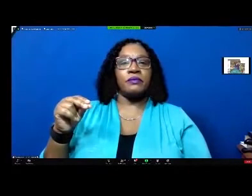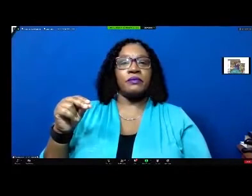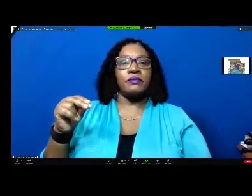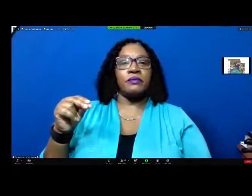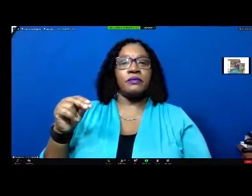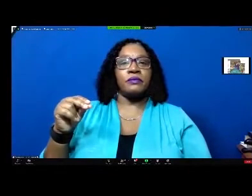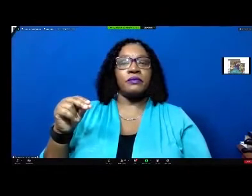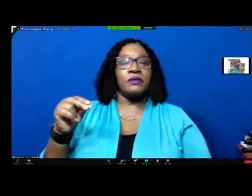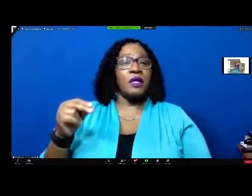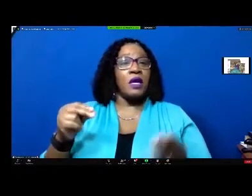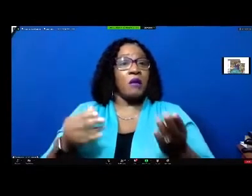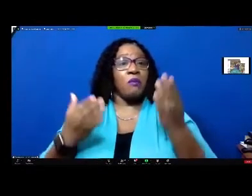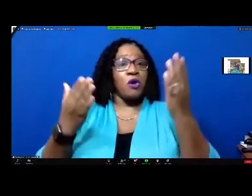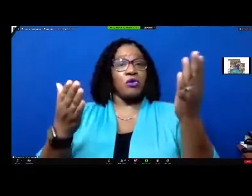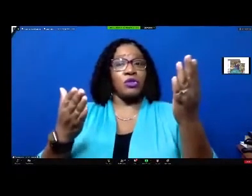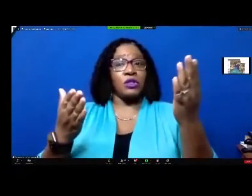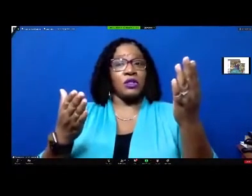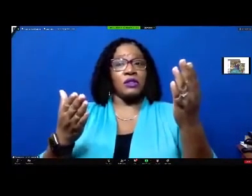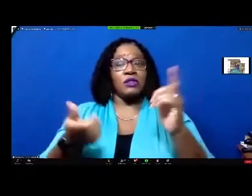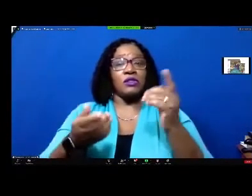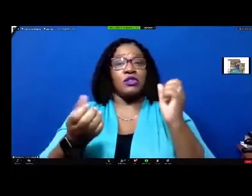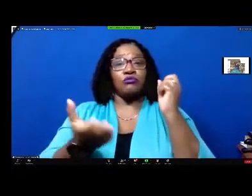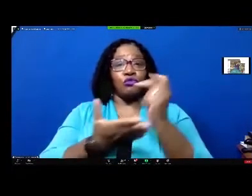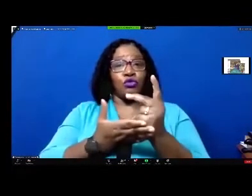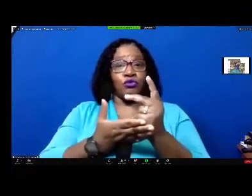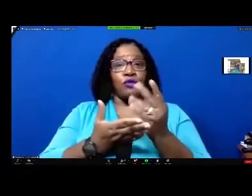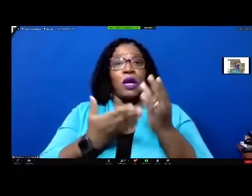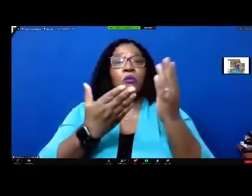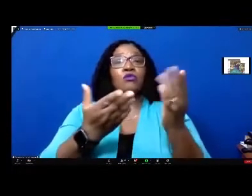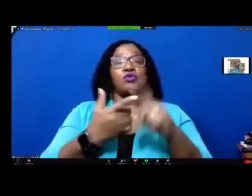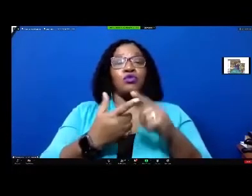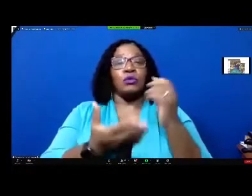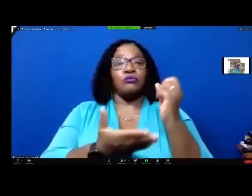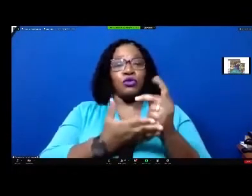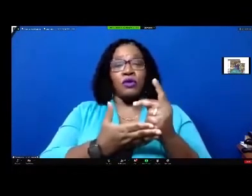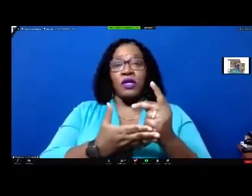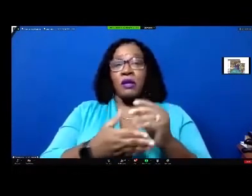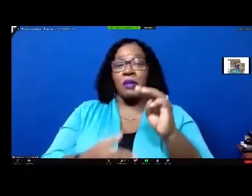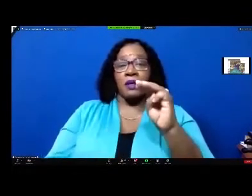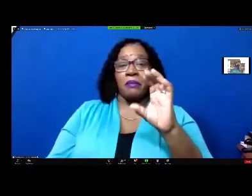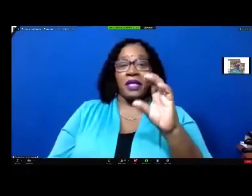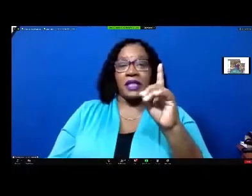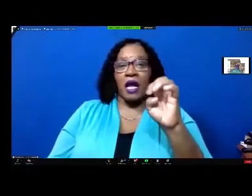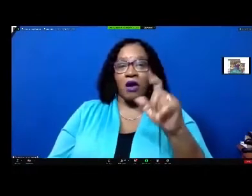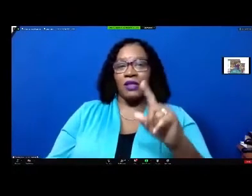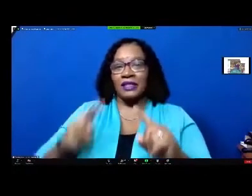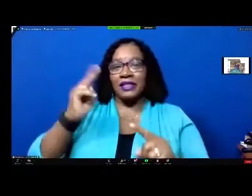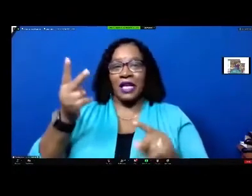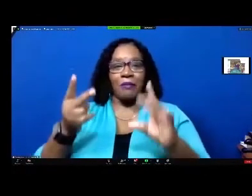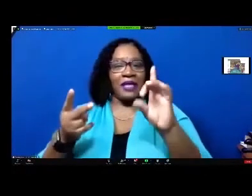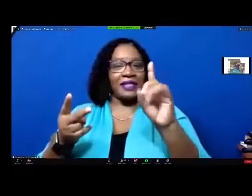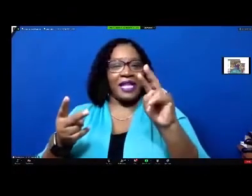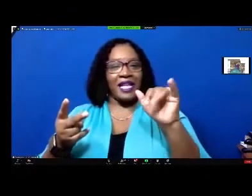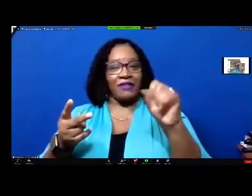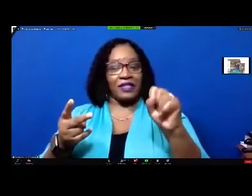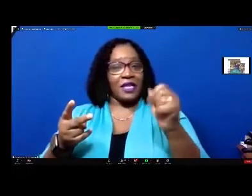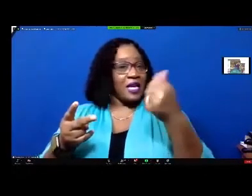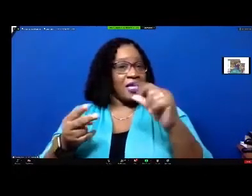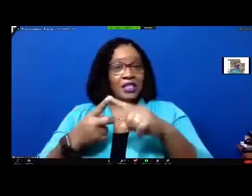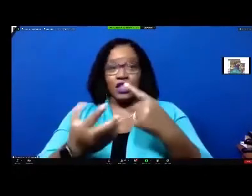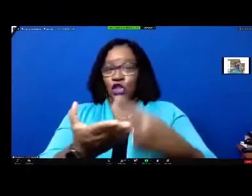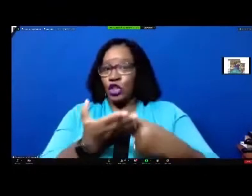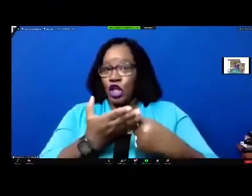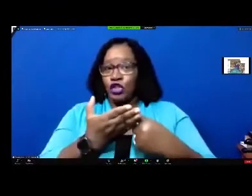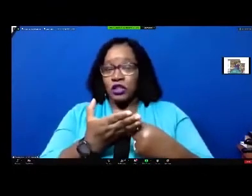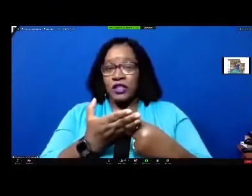uh there's a motion is there so no to approve all right move by mr mcdowell second by mr davis is any is there any discussion